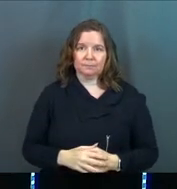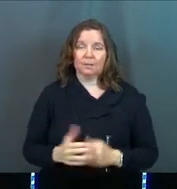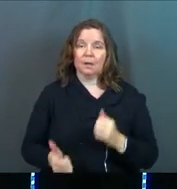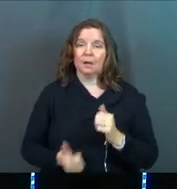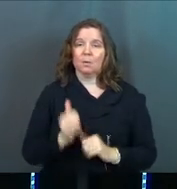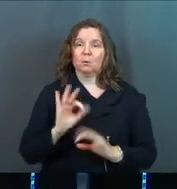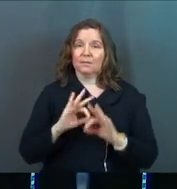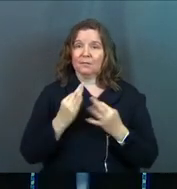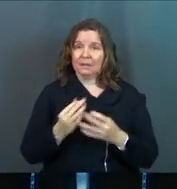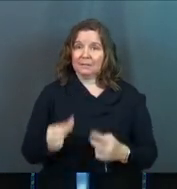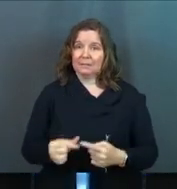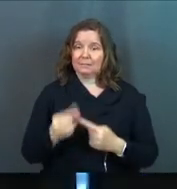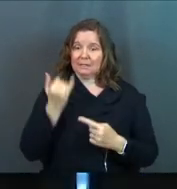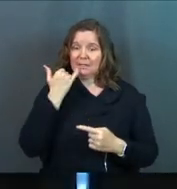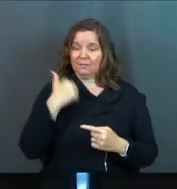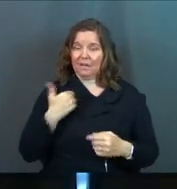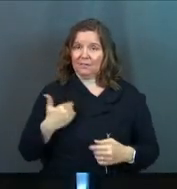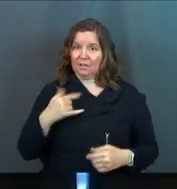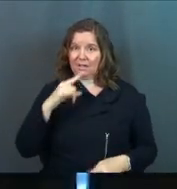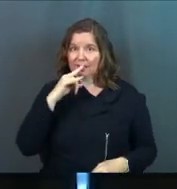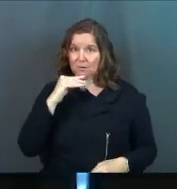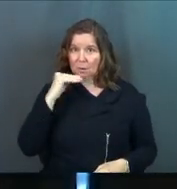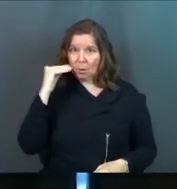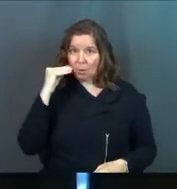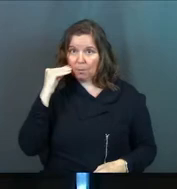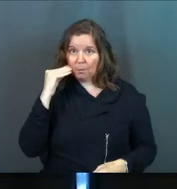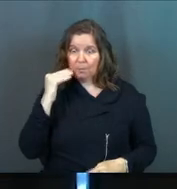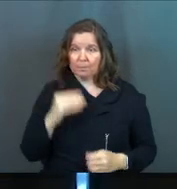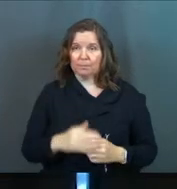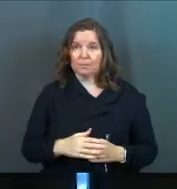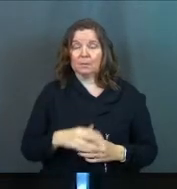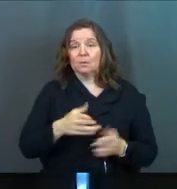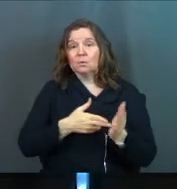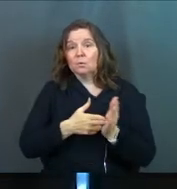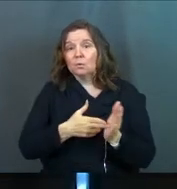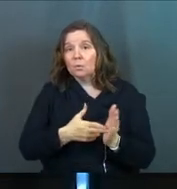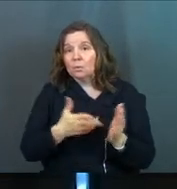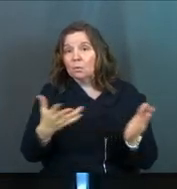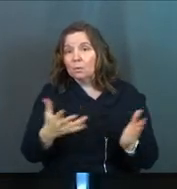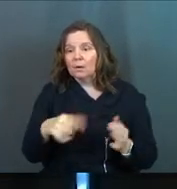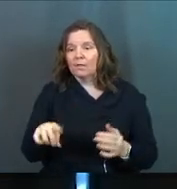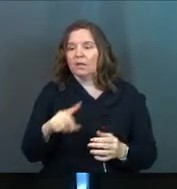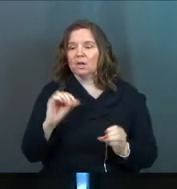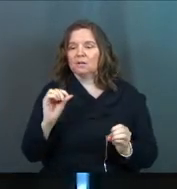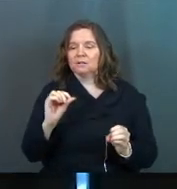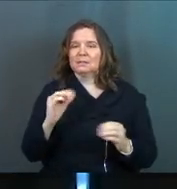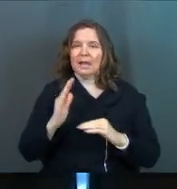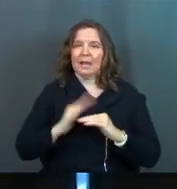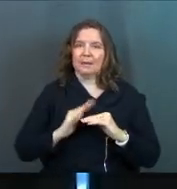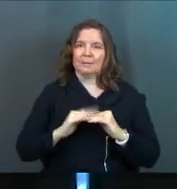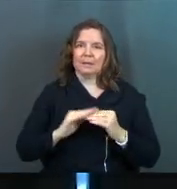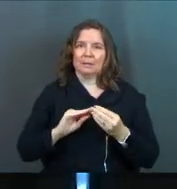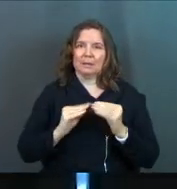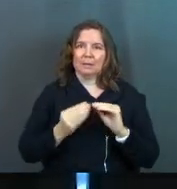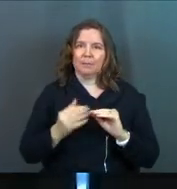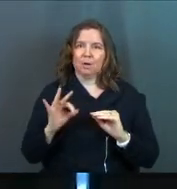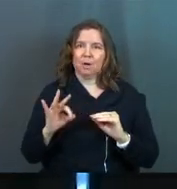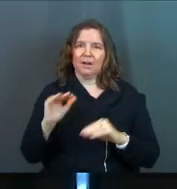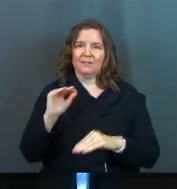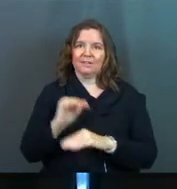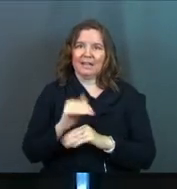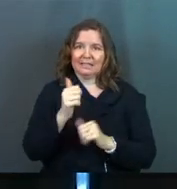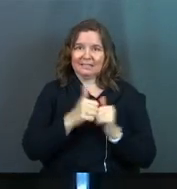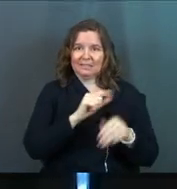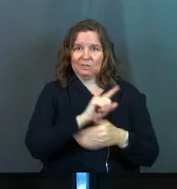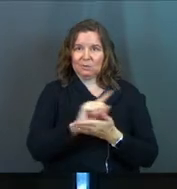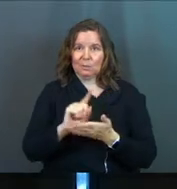Most of our families, especially if we've got young kids at home, the truth is there is a minimum number of nights